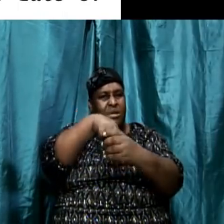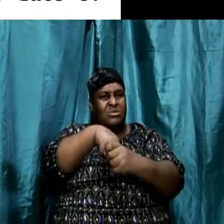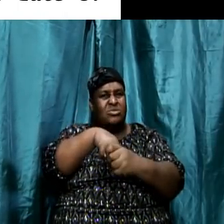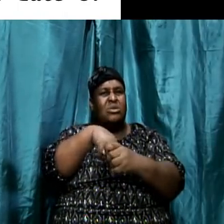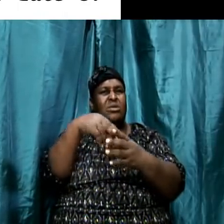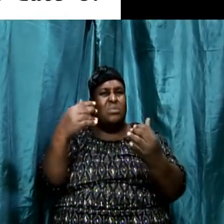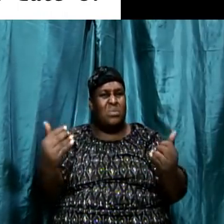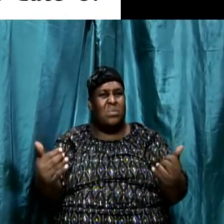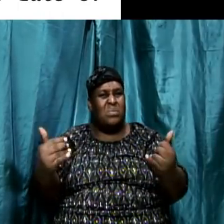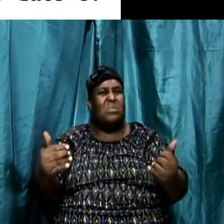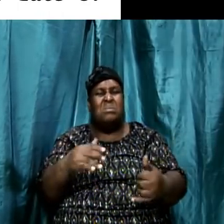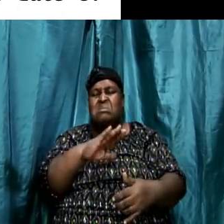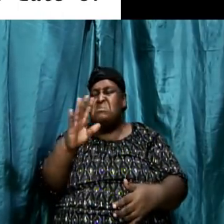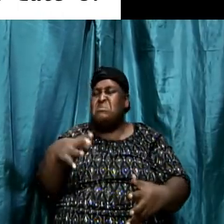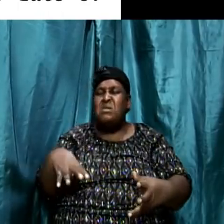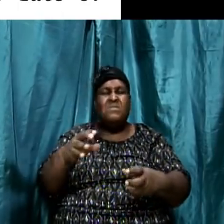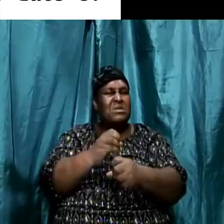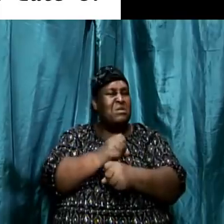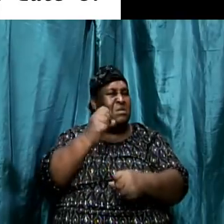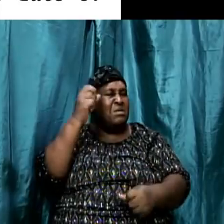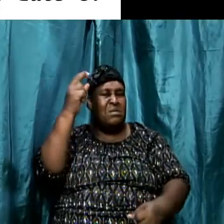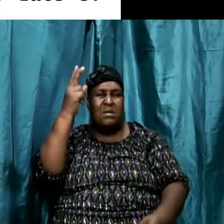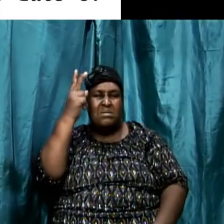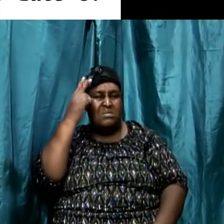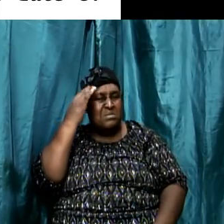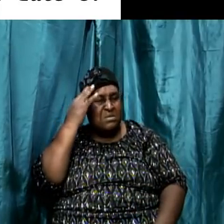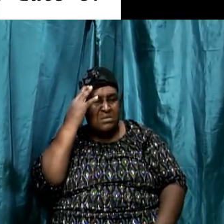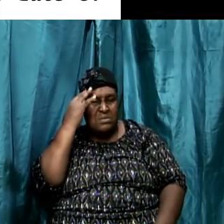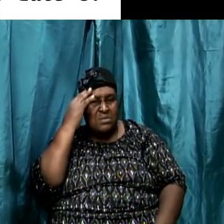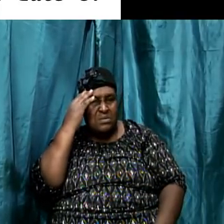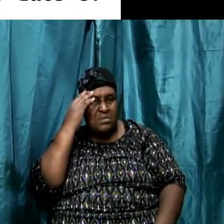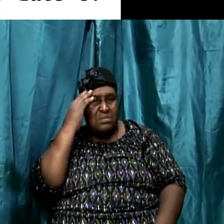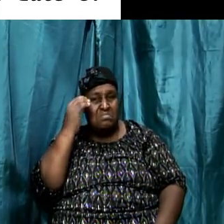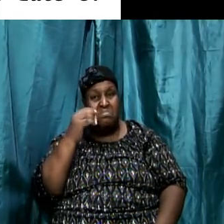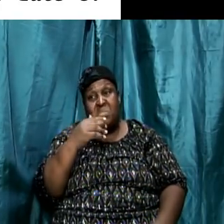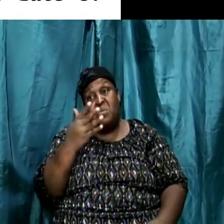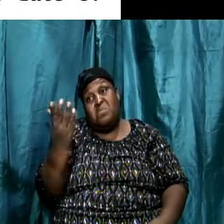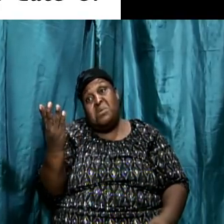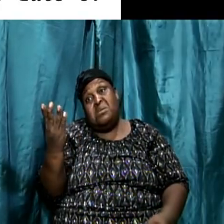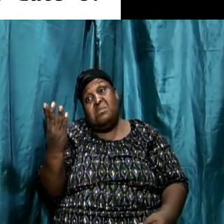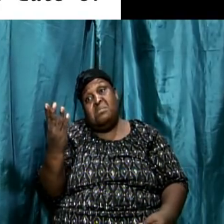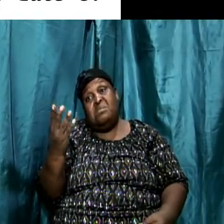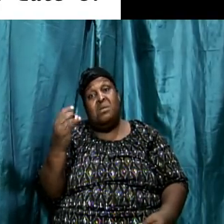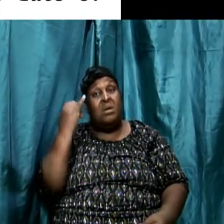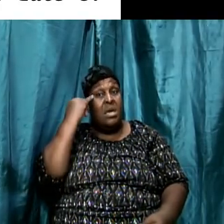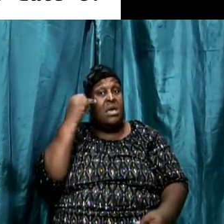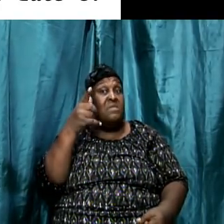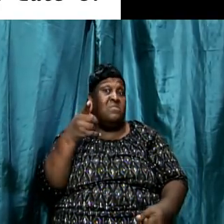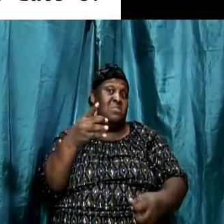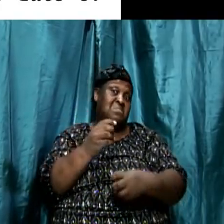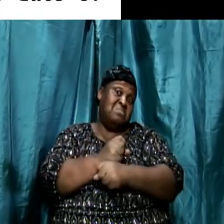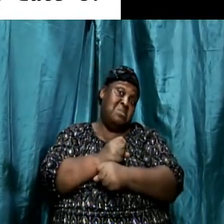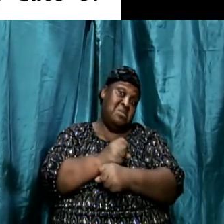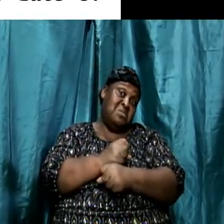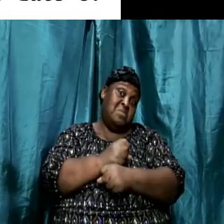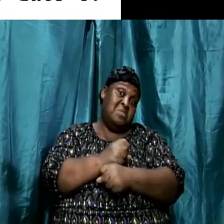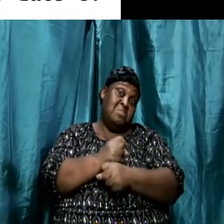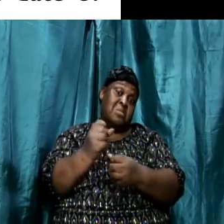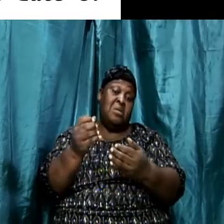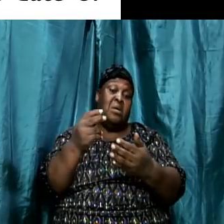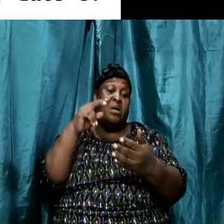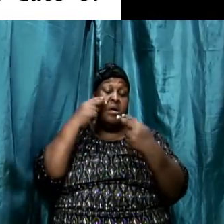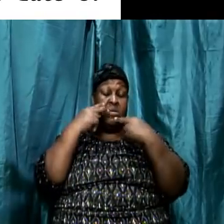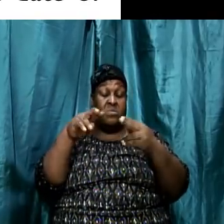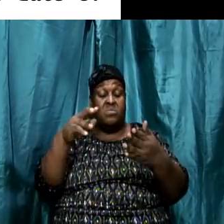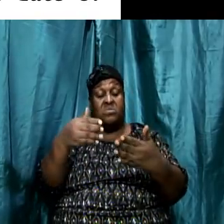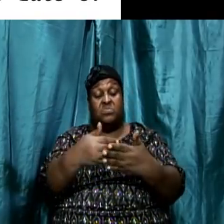what was taken, better yet, suppose you take up a newspaper from the 1800s and they mention the name of a president and you are reading that and